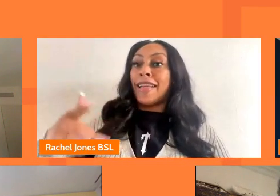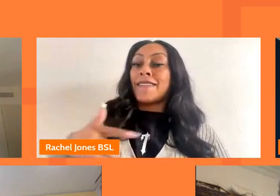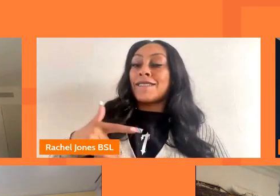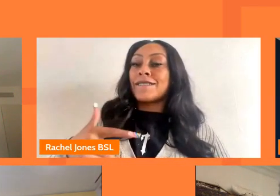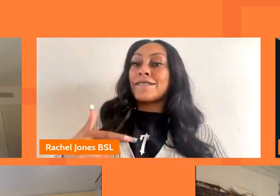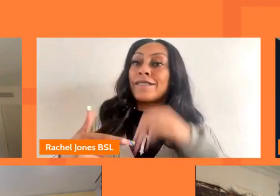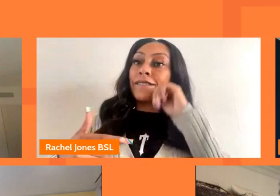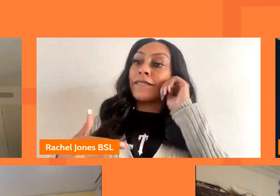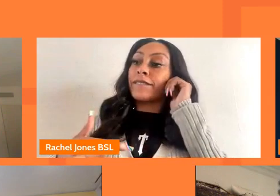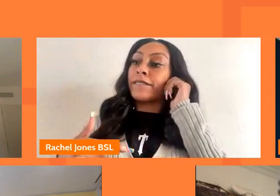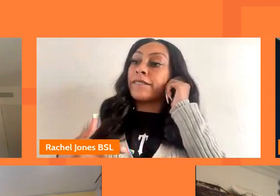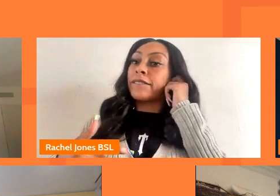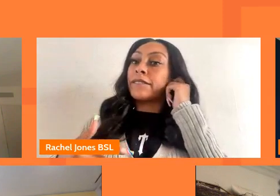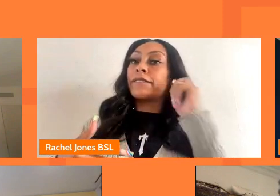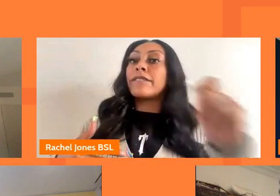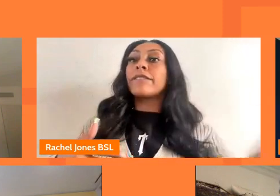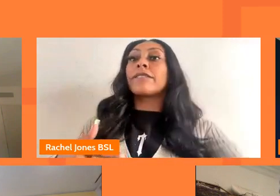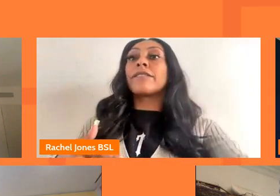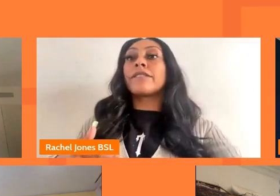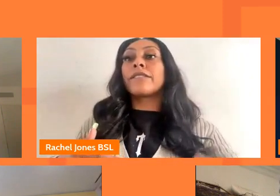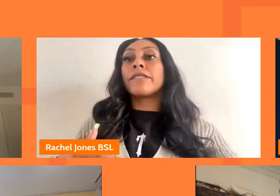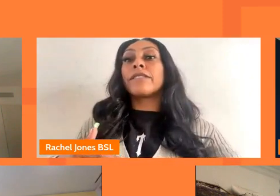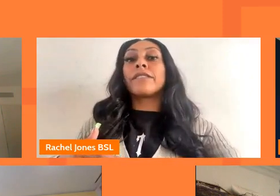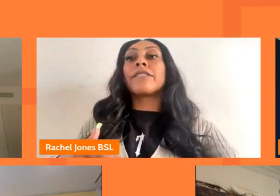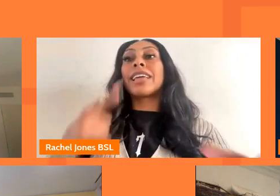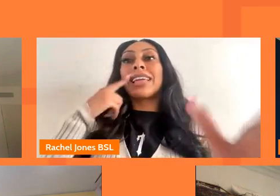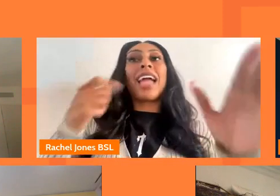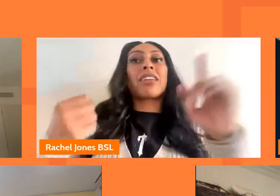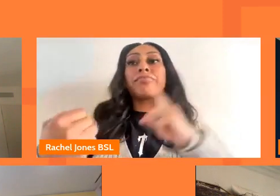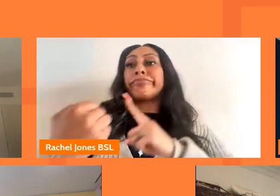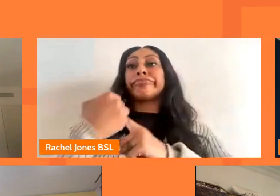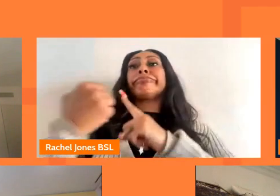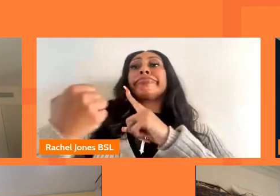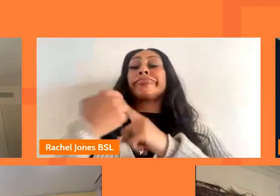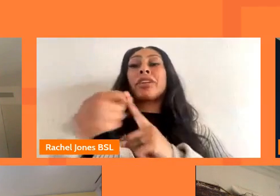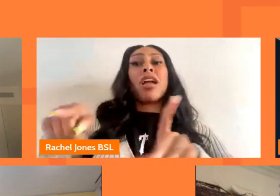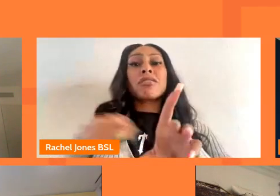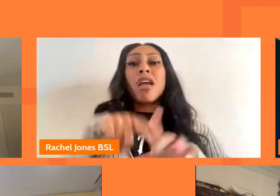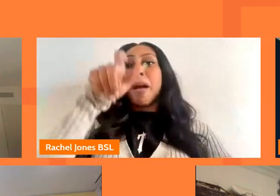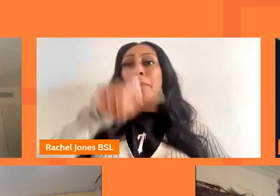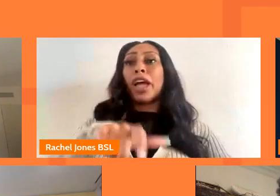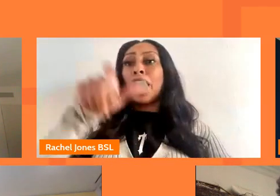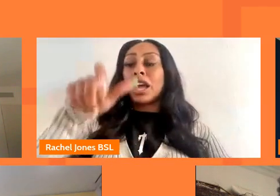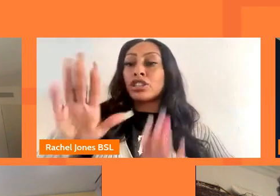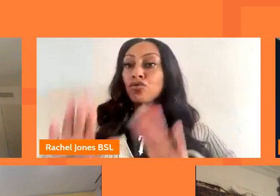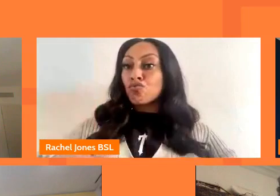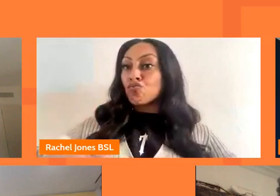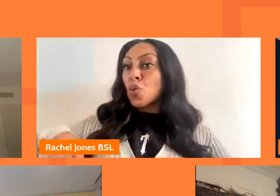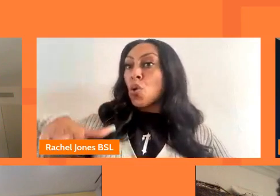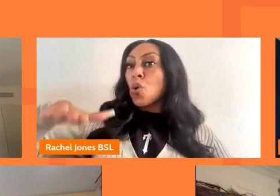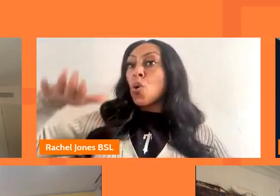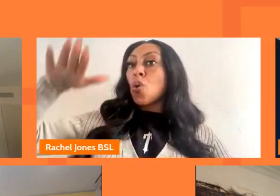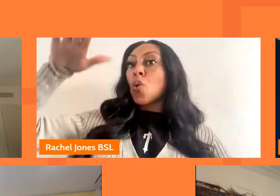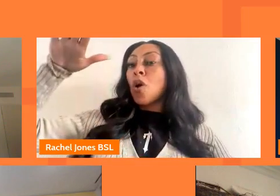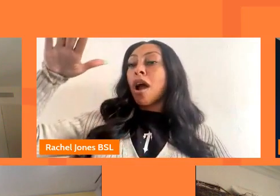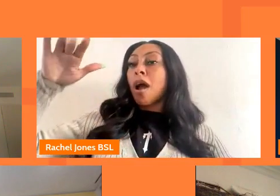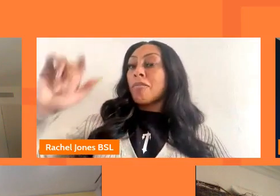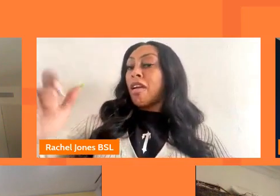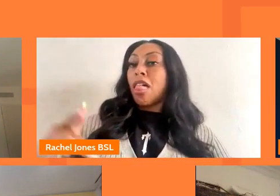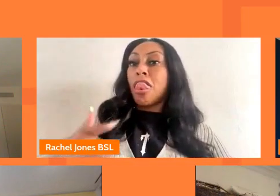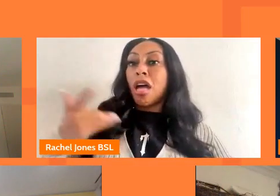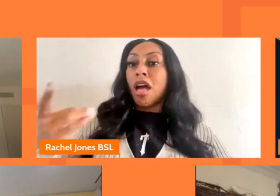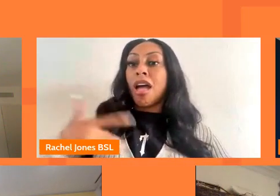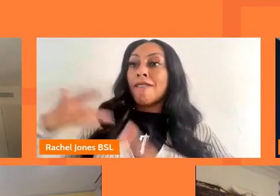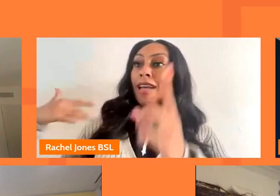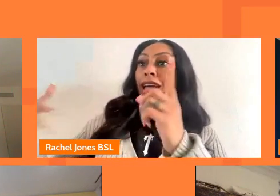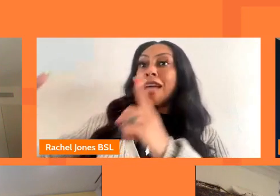can have a massive massive impact on a young person it might be that they've grown up in the same area their entire life and the area around them